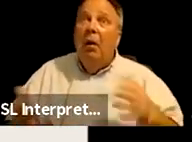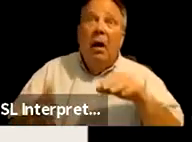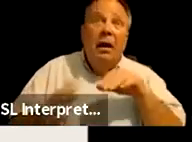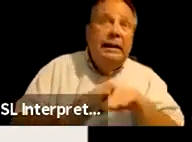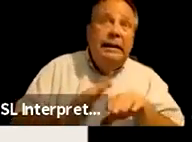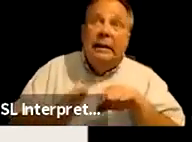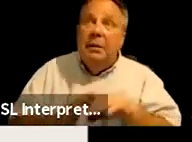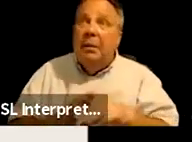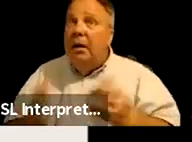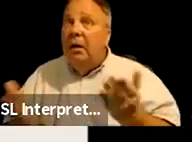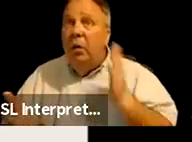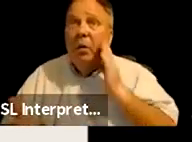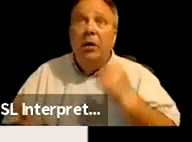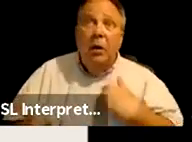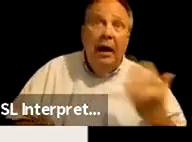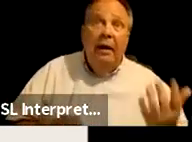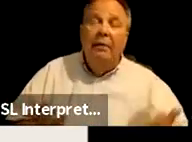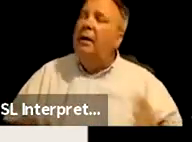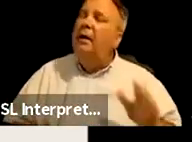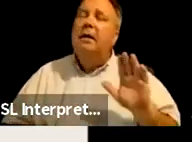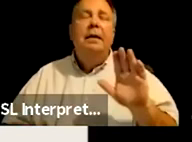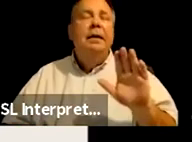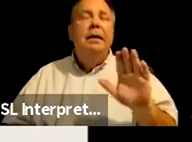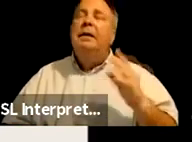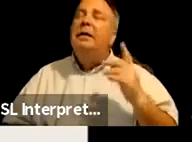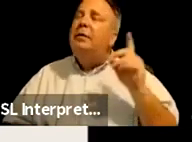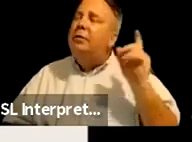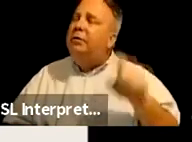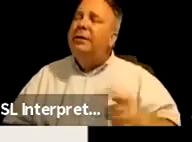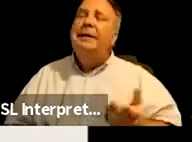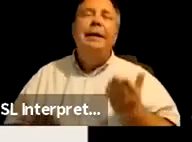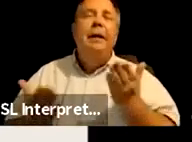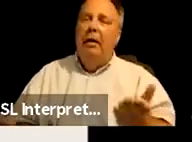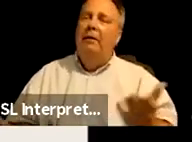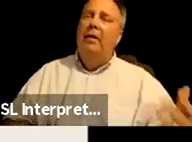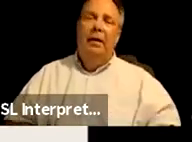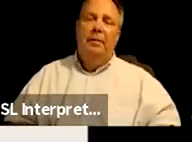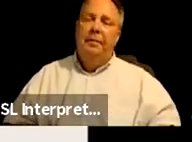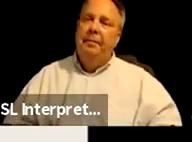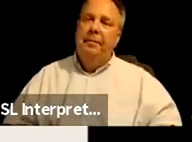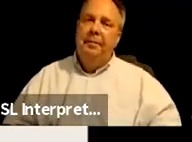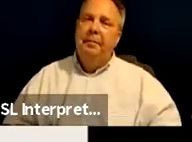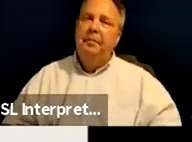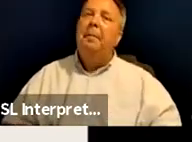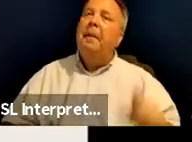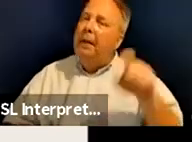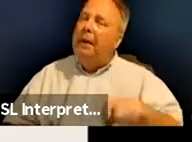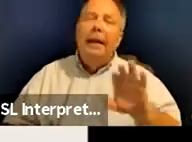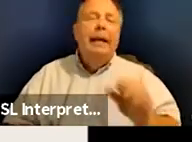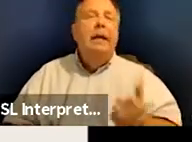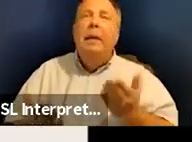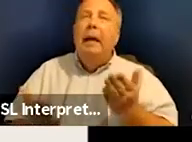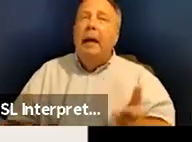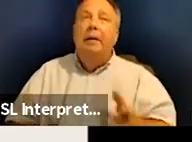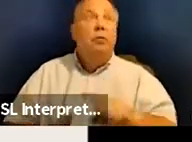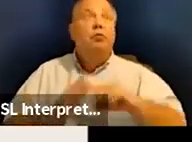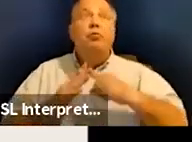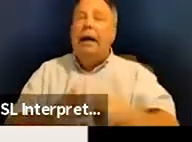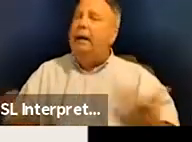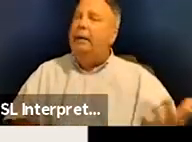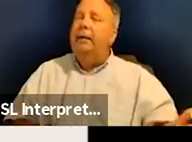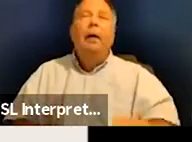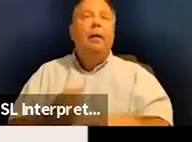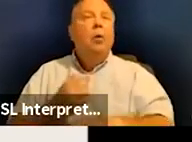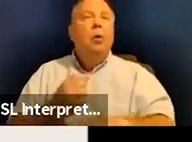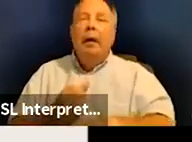features will you have? You just need to offer them. They need to be offered right out the gate. There's basic